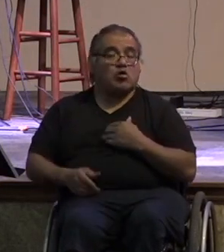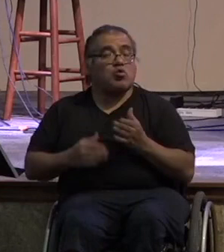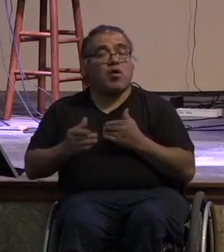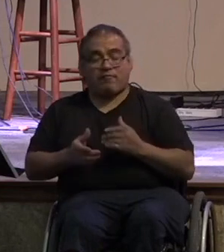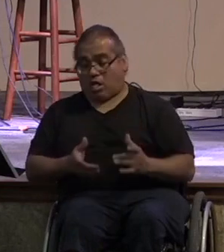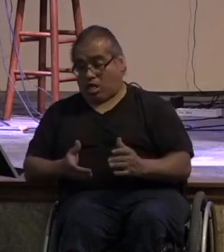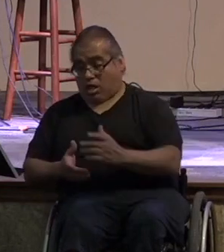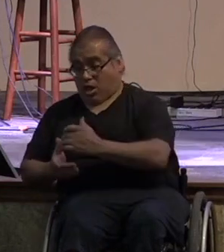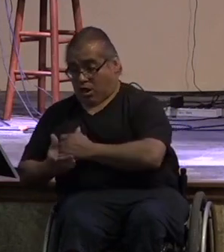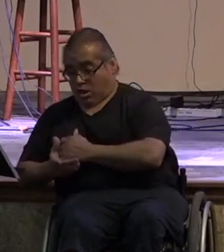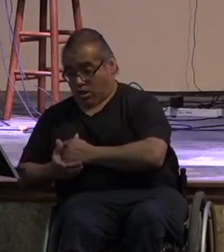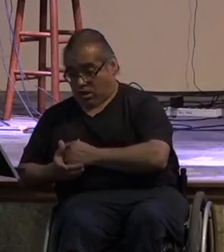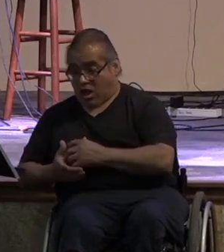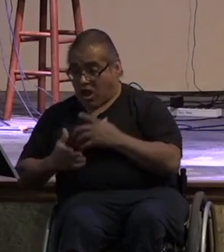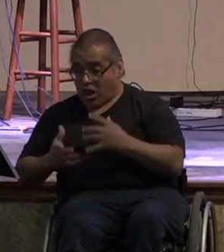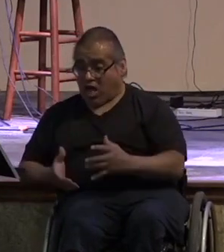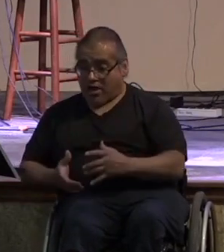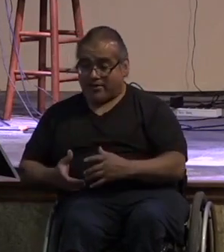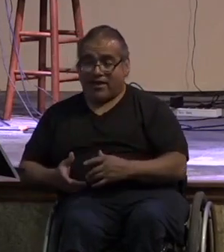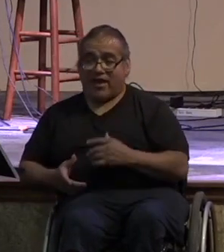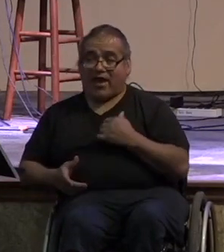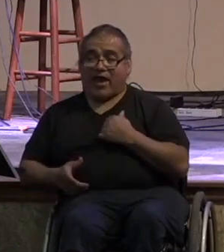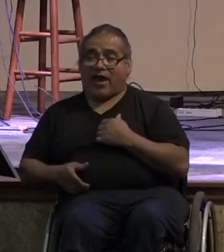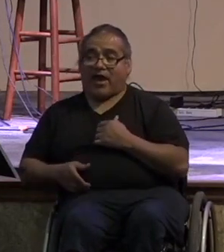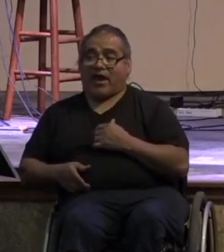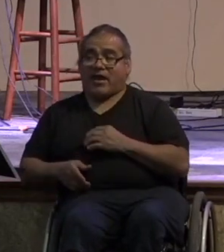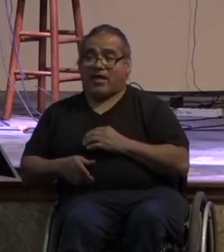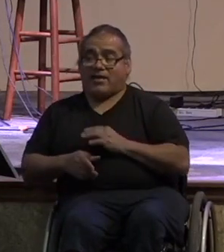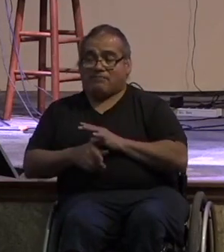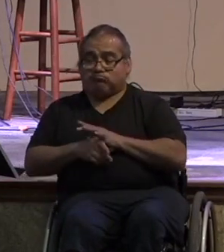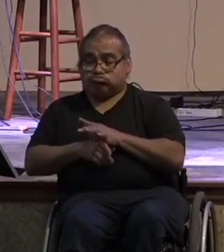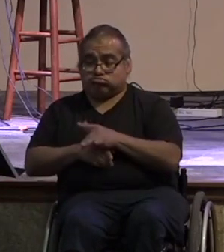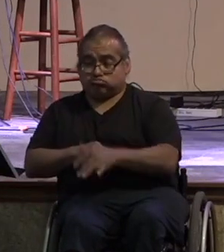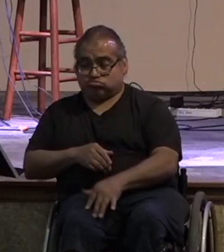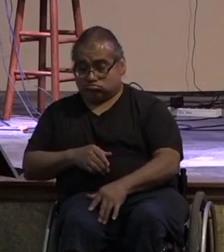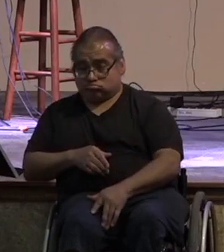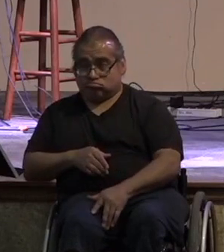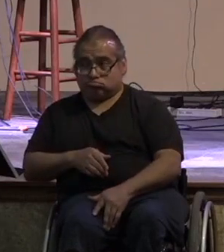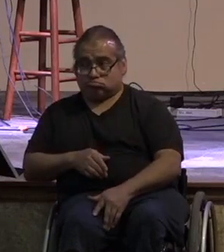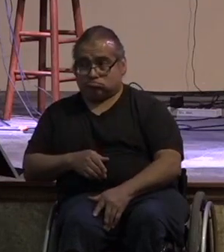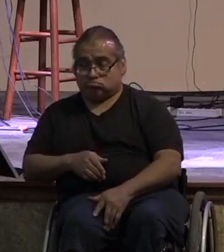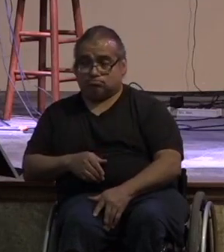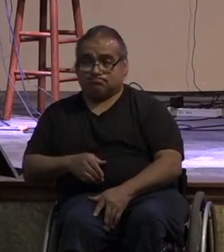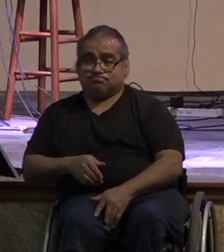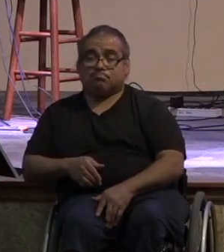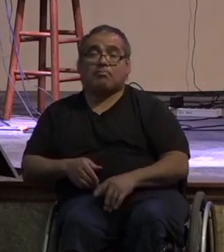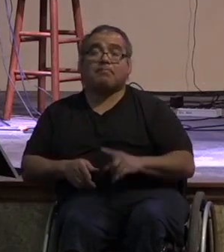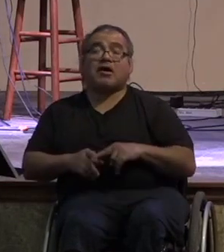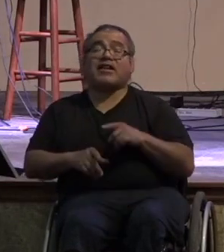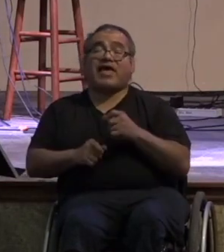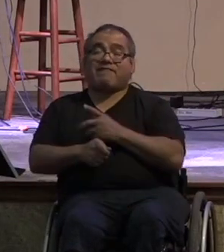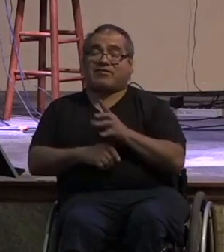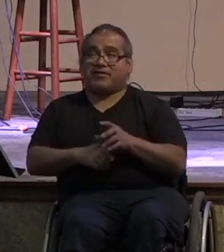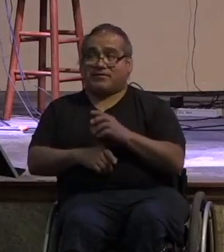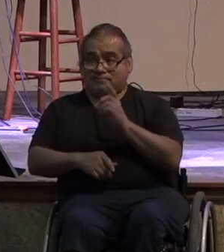gathered much had nothing left over and whoever gathered little had no lack second corinthians 9 10 he who supplies